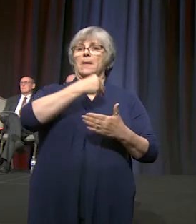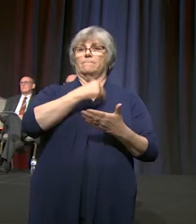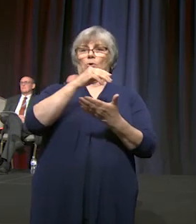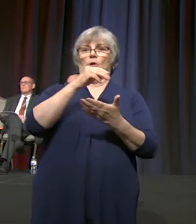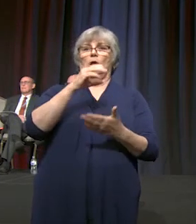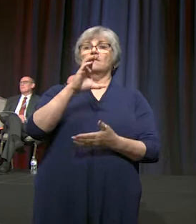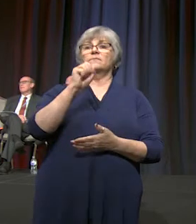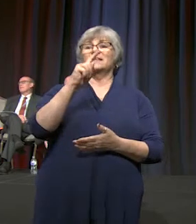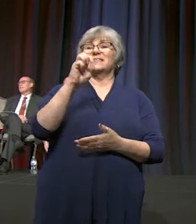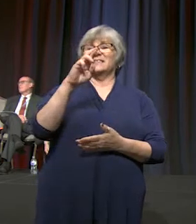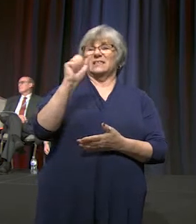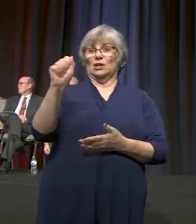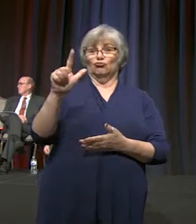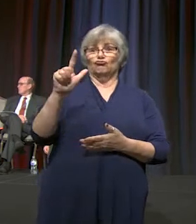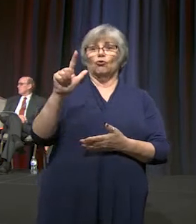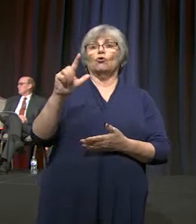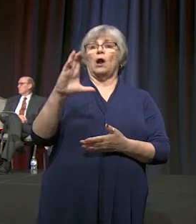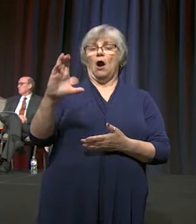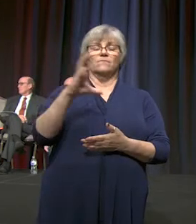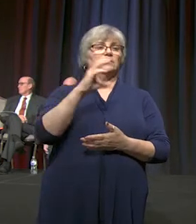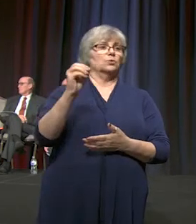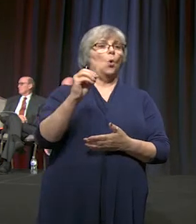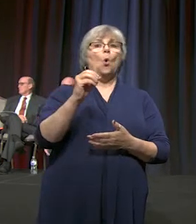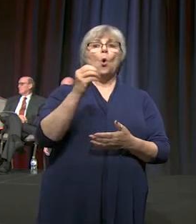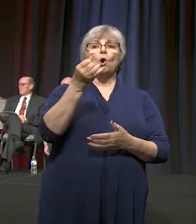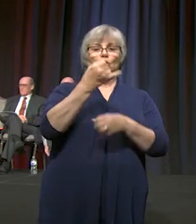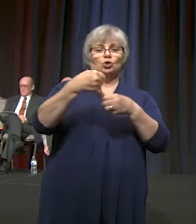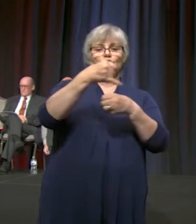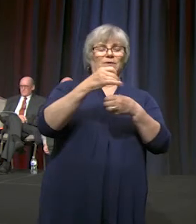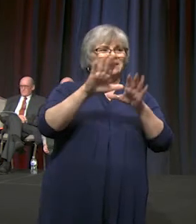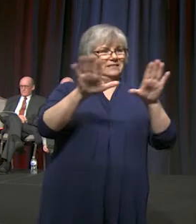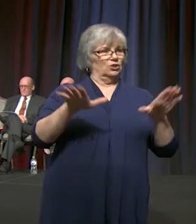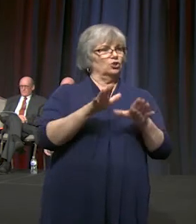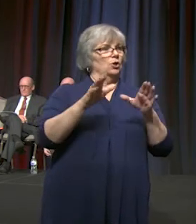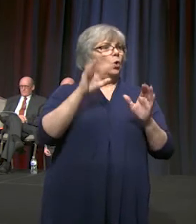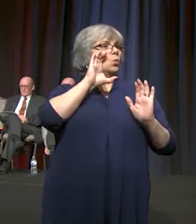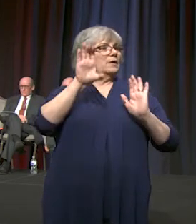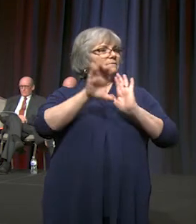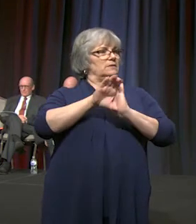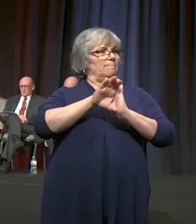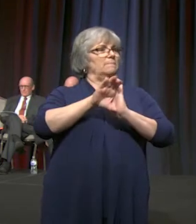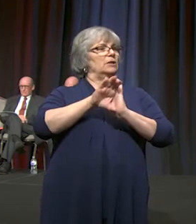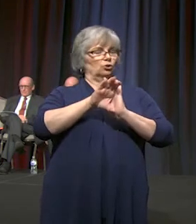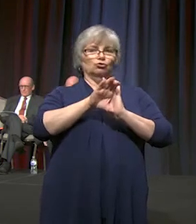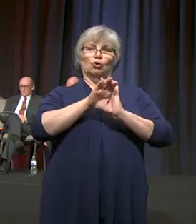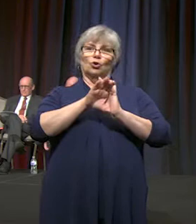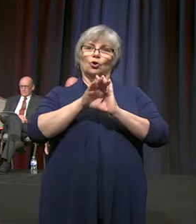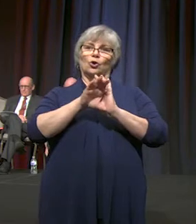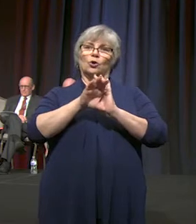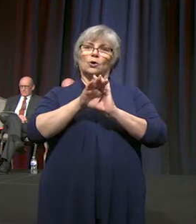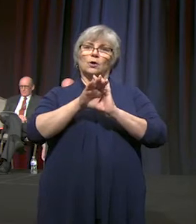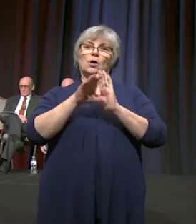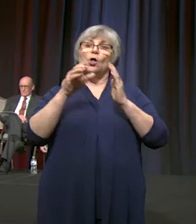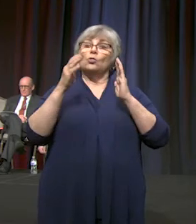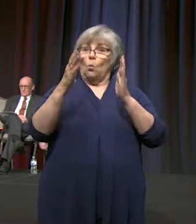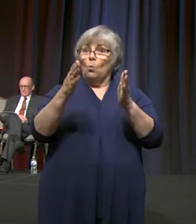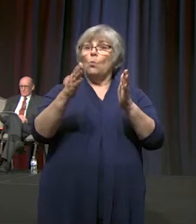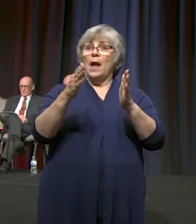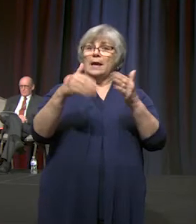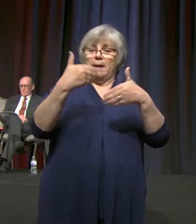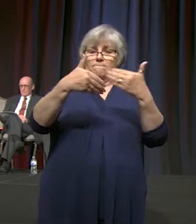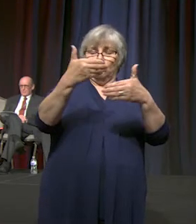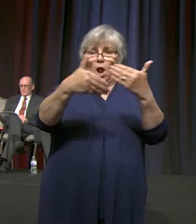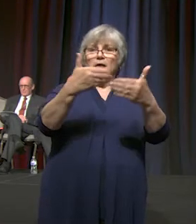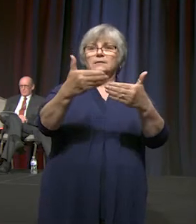or one of the jurisdictions will give us a picture of the wake, the content and the process.